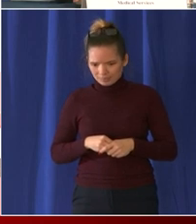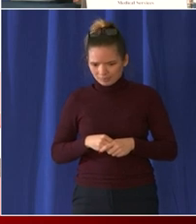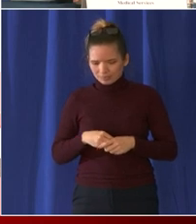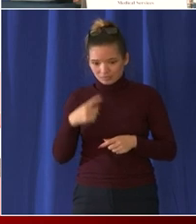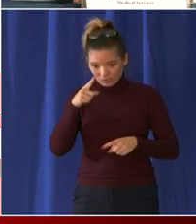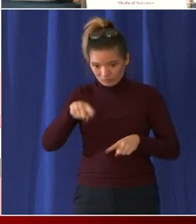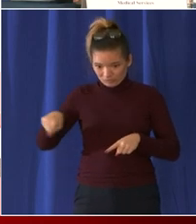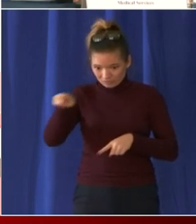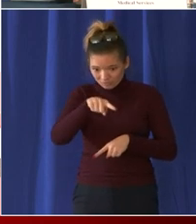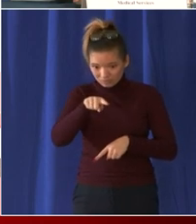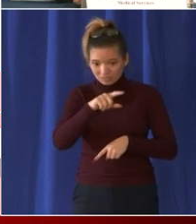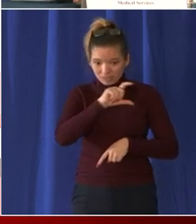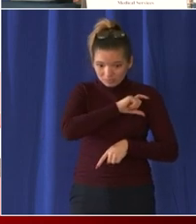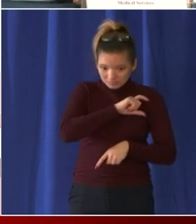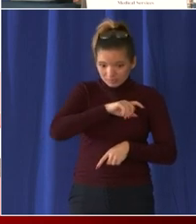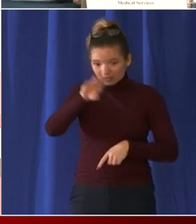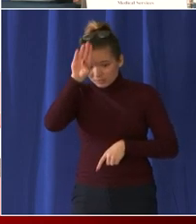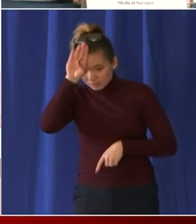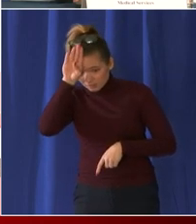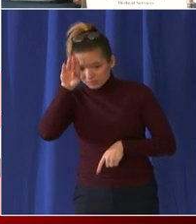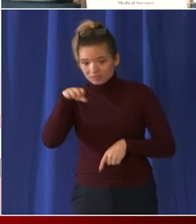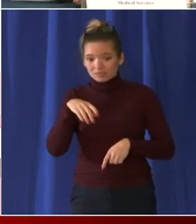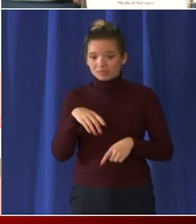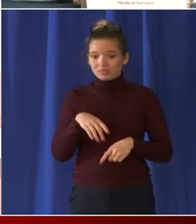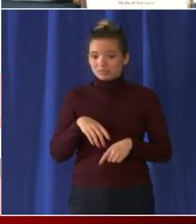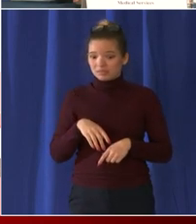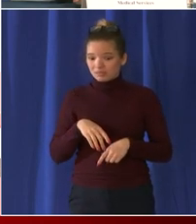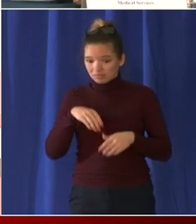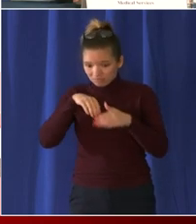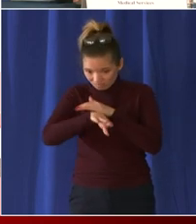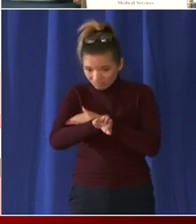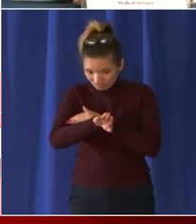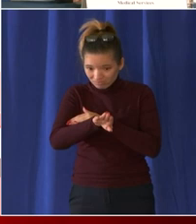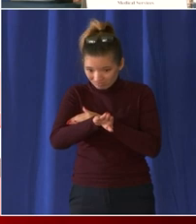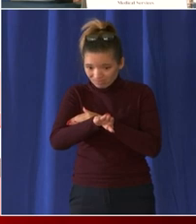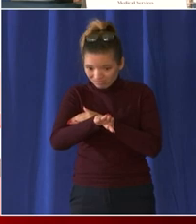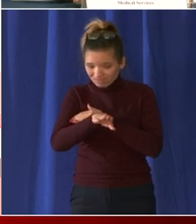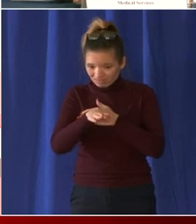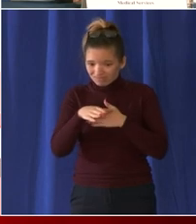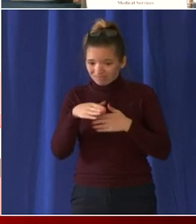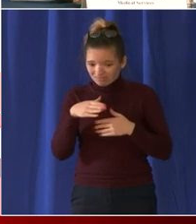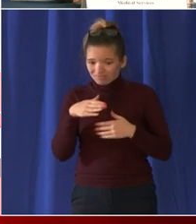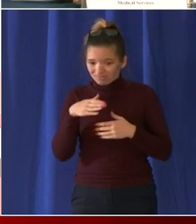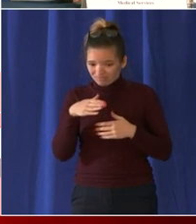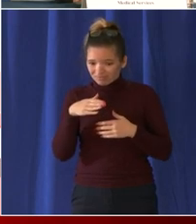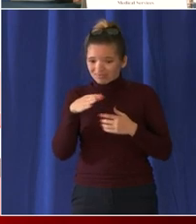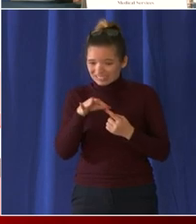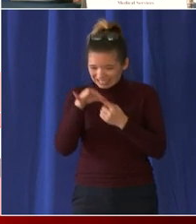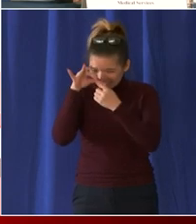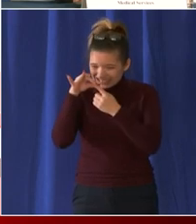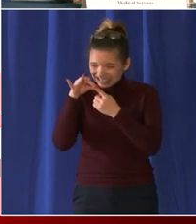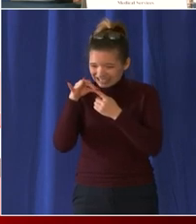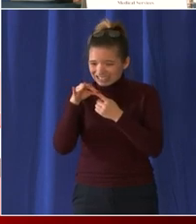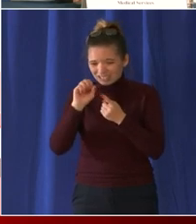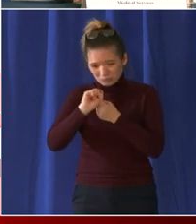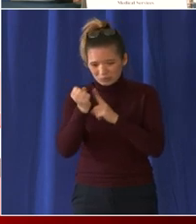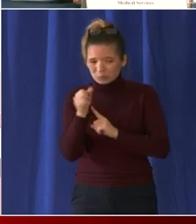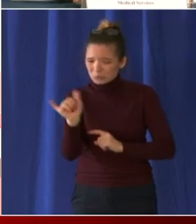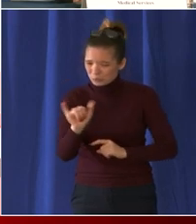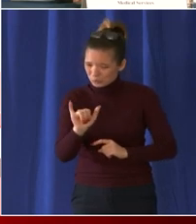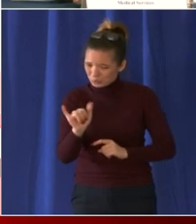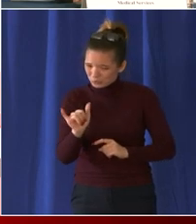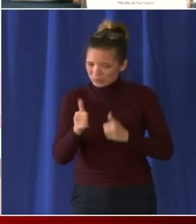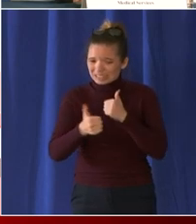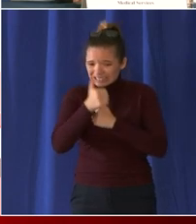in a way different spot than had ever been in and across the city it was remarkable to see our people work